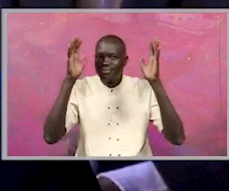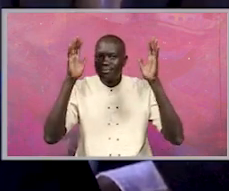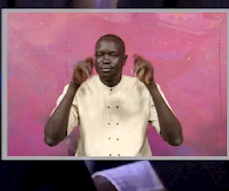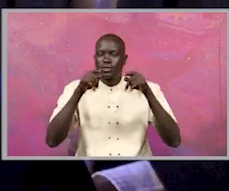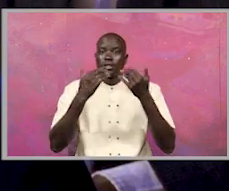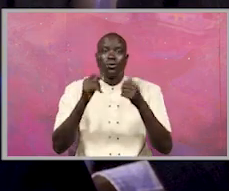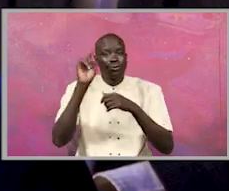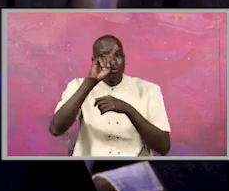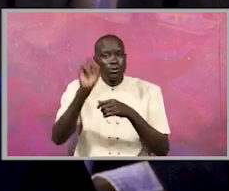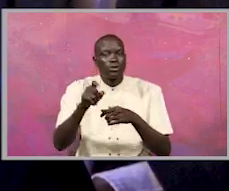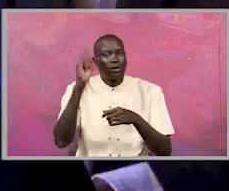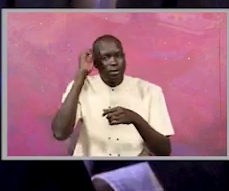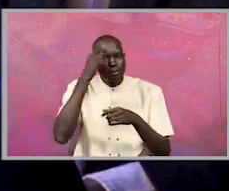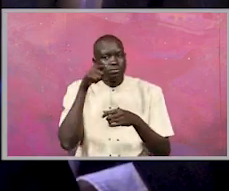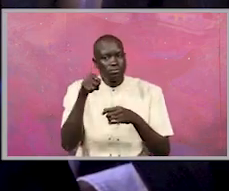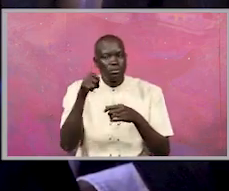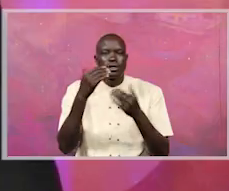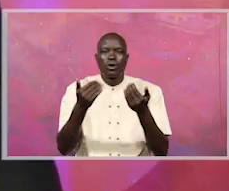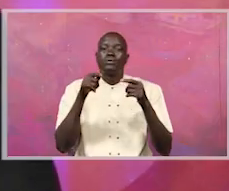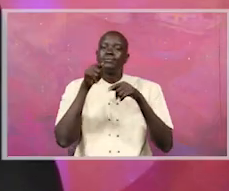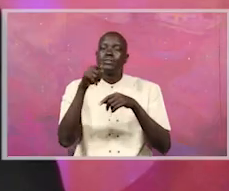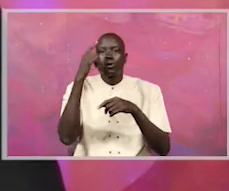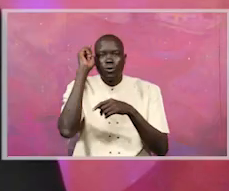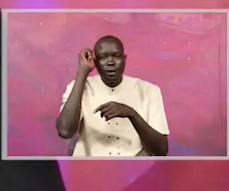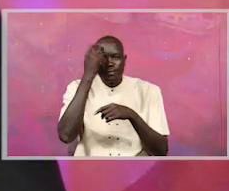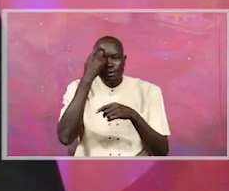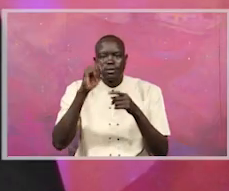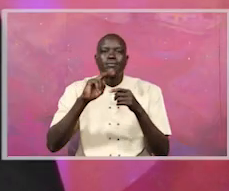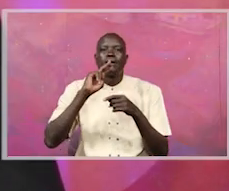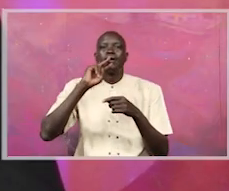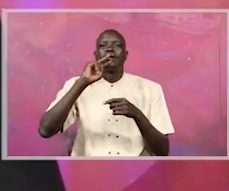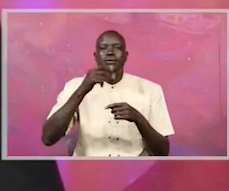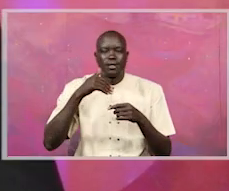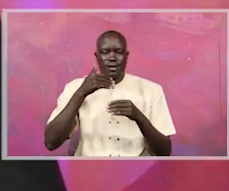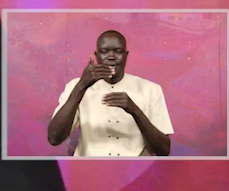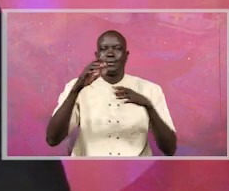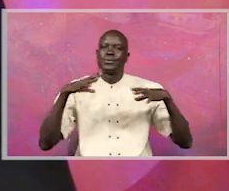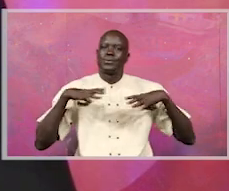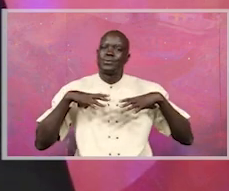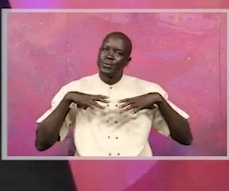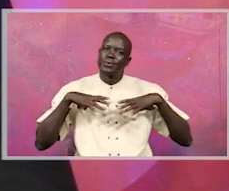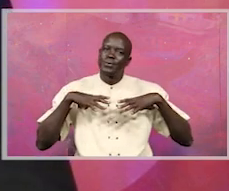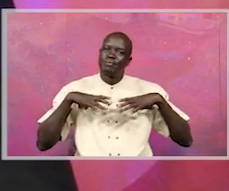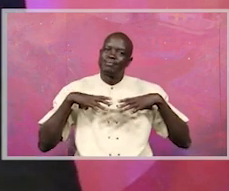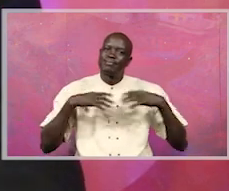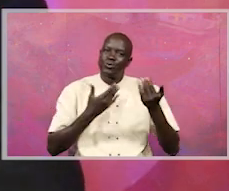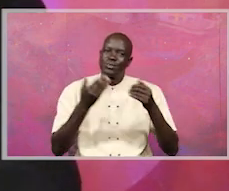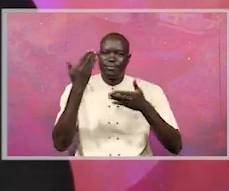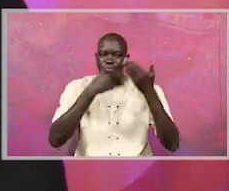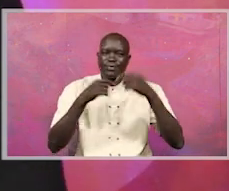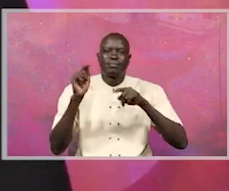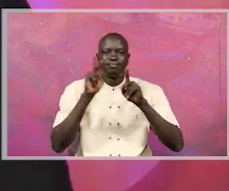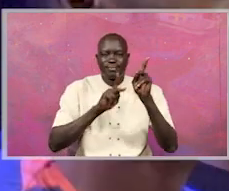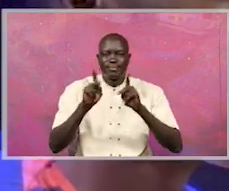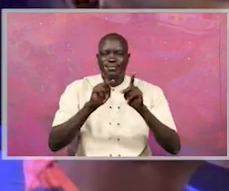for the government here. But that will be a question that will be answered after this short break. Stay tuned to face the citizens. Thank